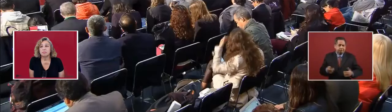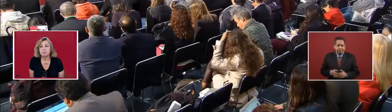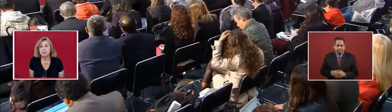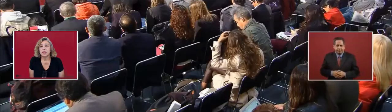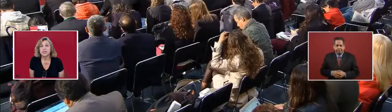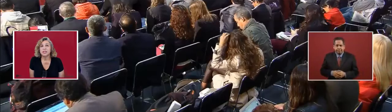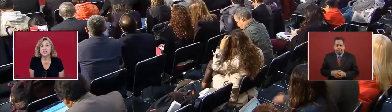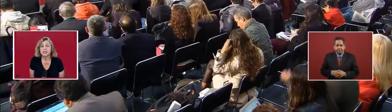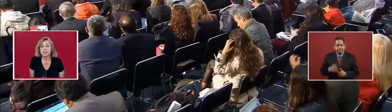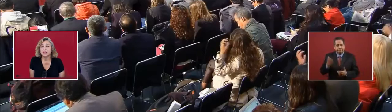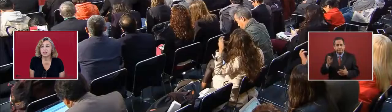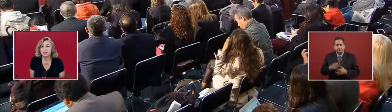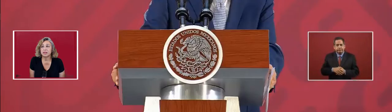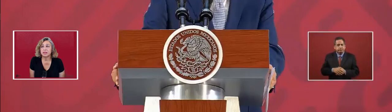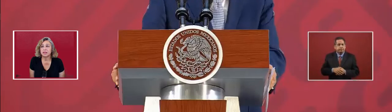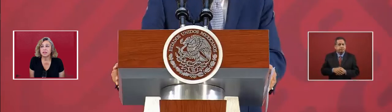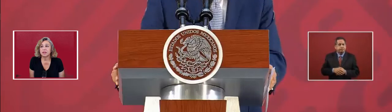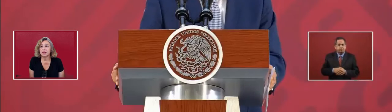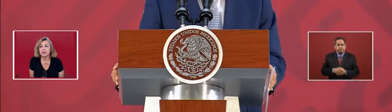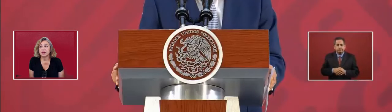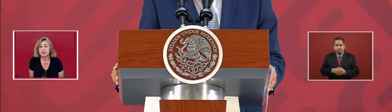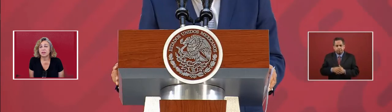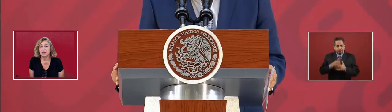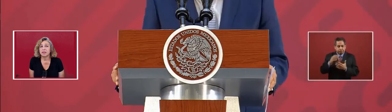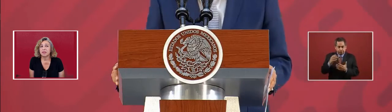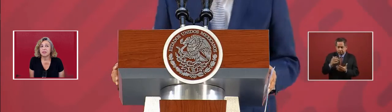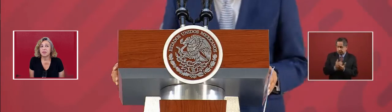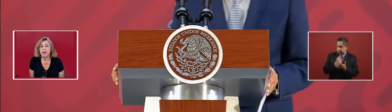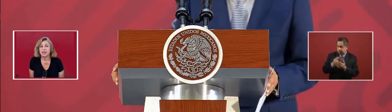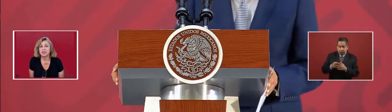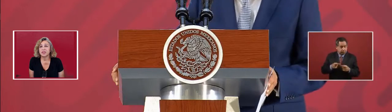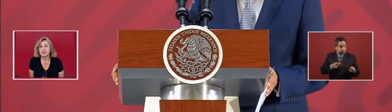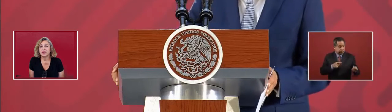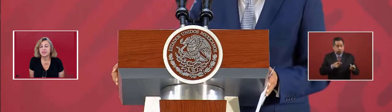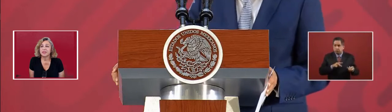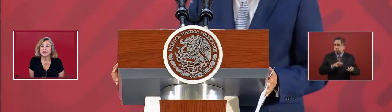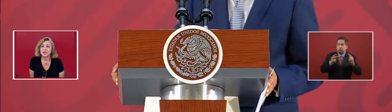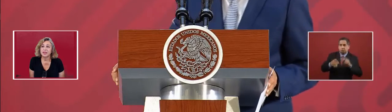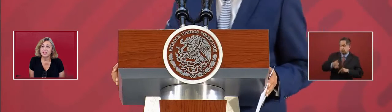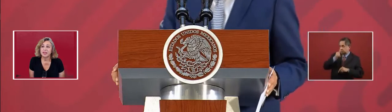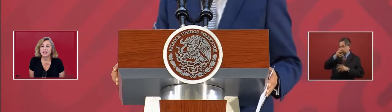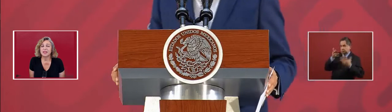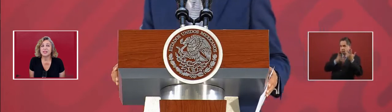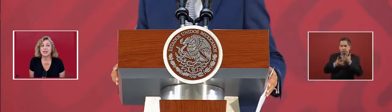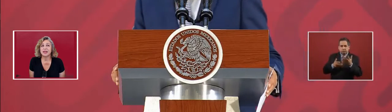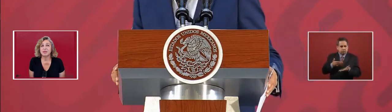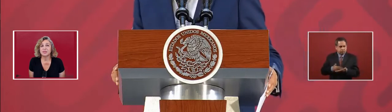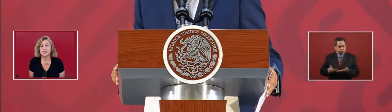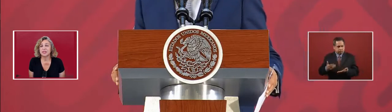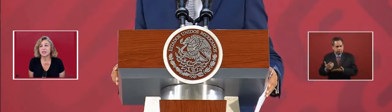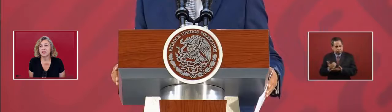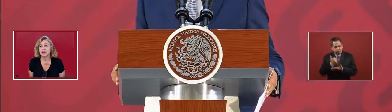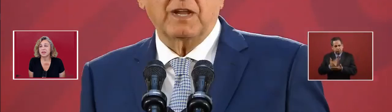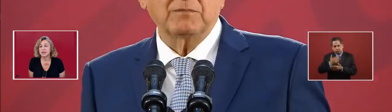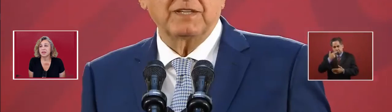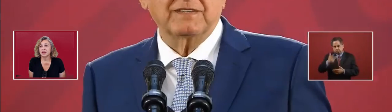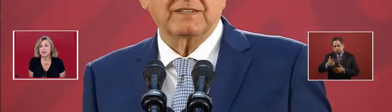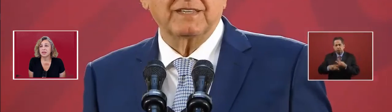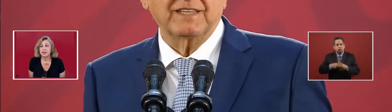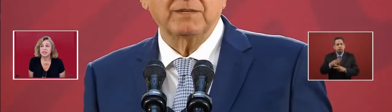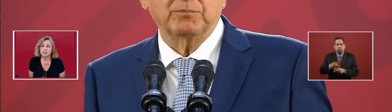But it's just that the reaction in these times is